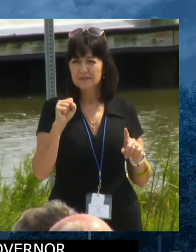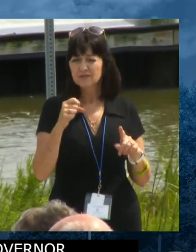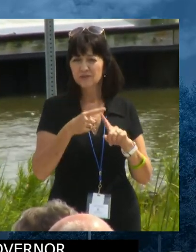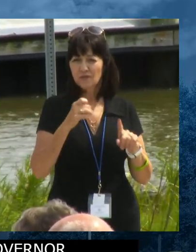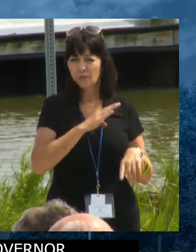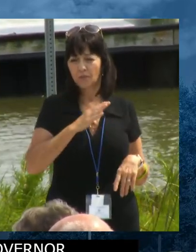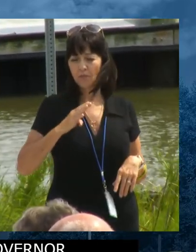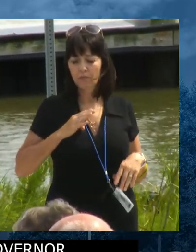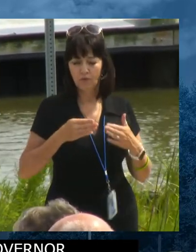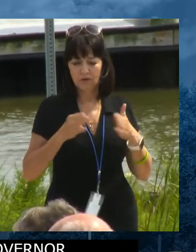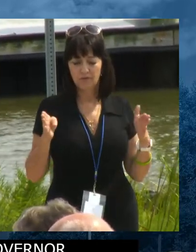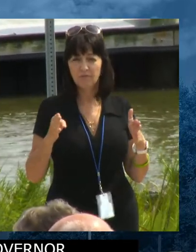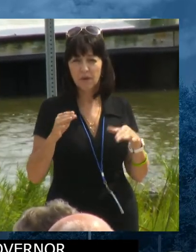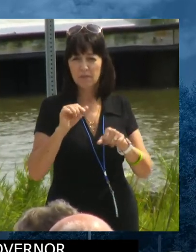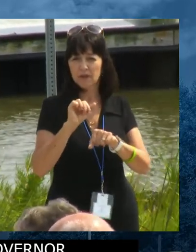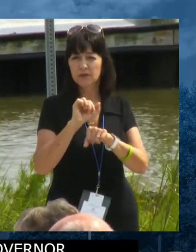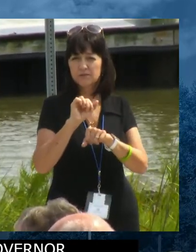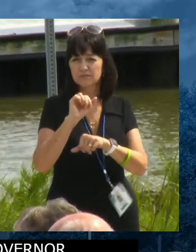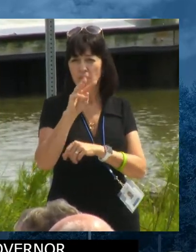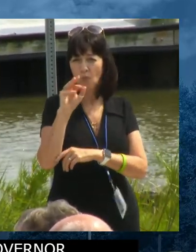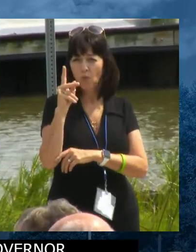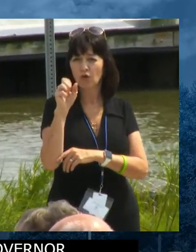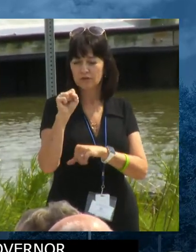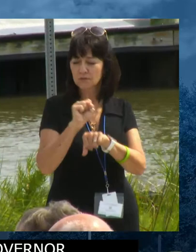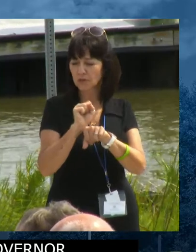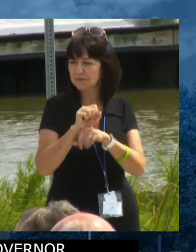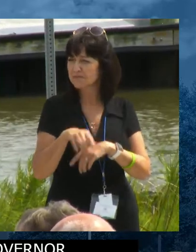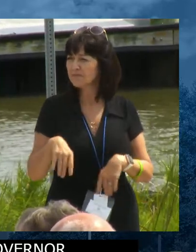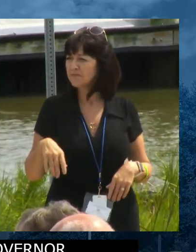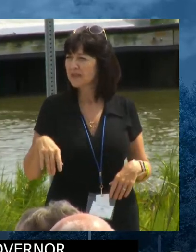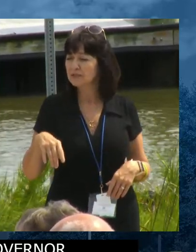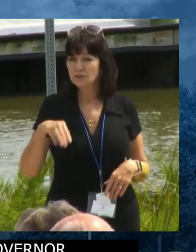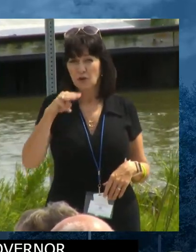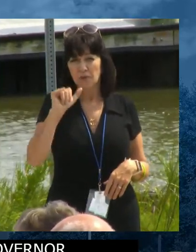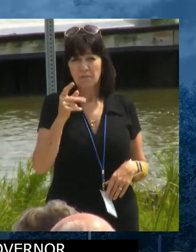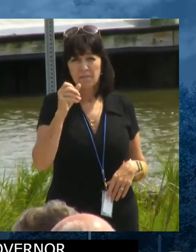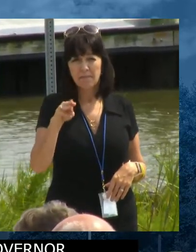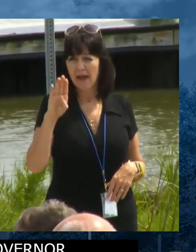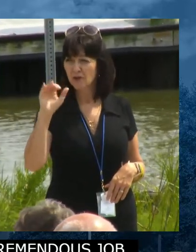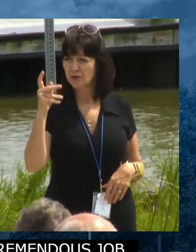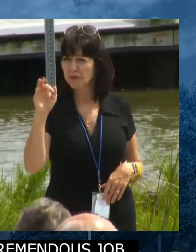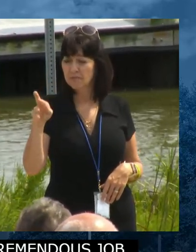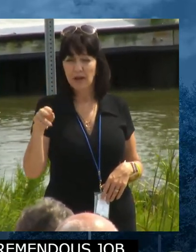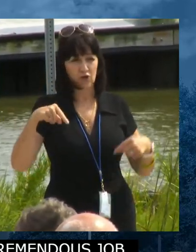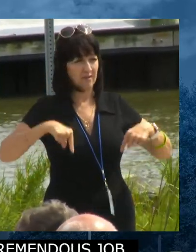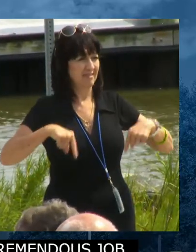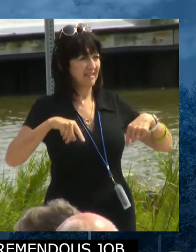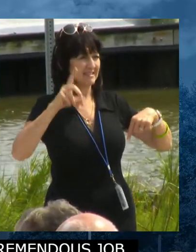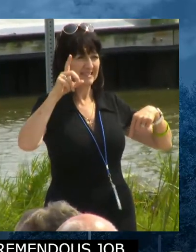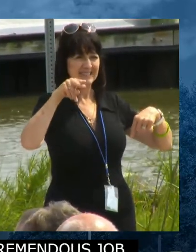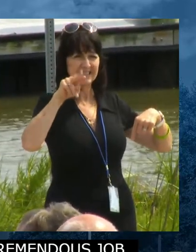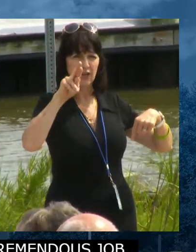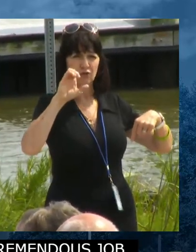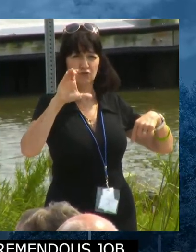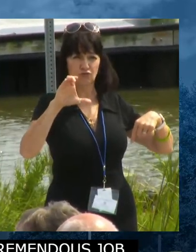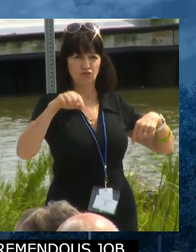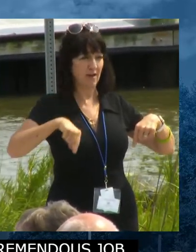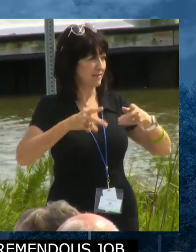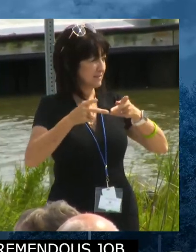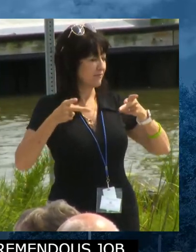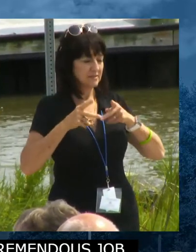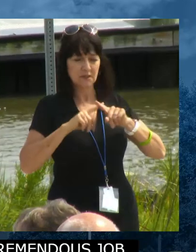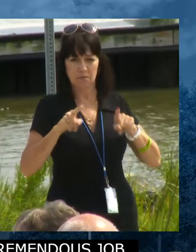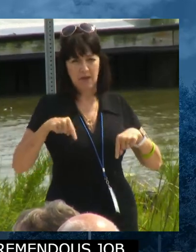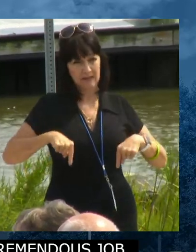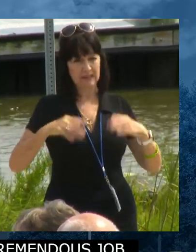will be speaking later. We have Mayor Becker, the mayor of Lewis. This is den rec facility, but we're in his town. And I did